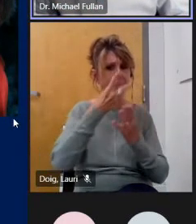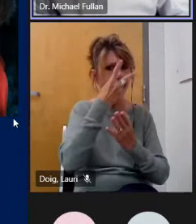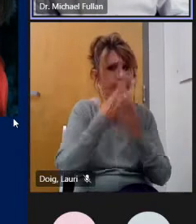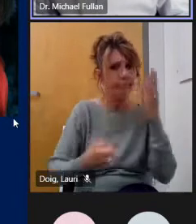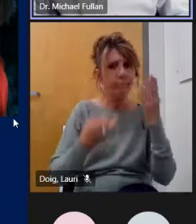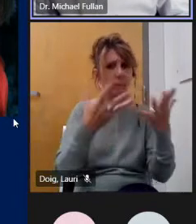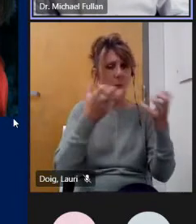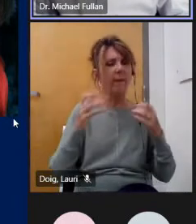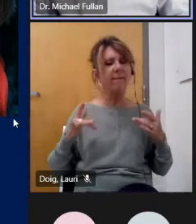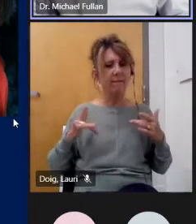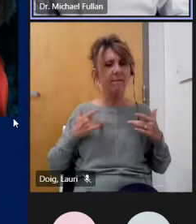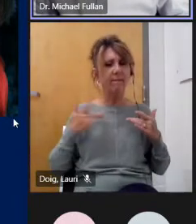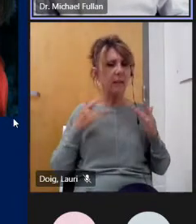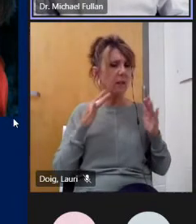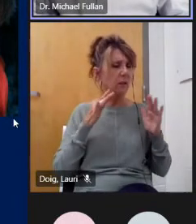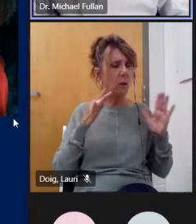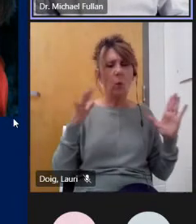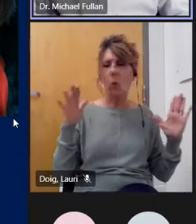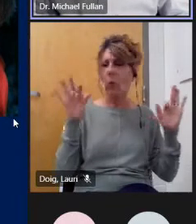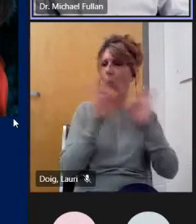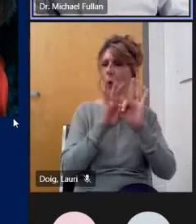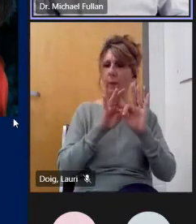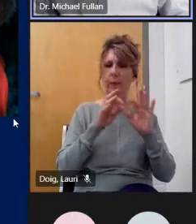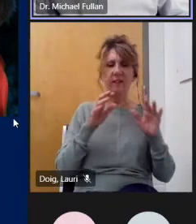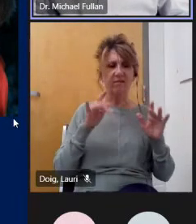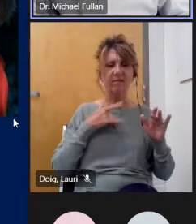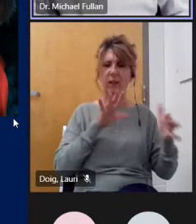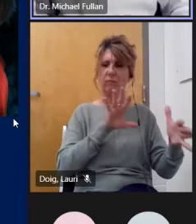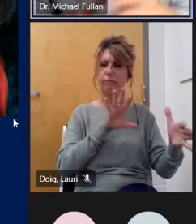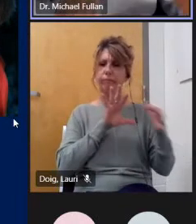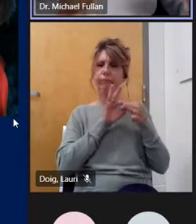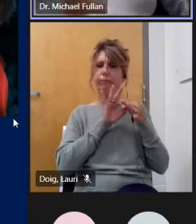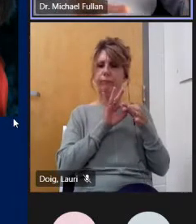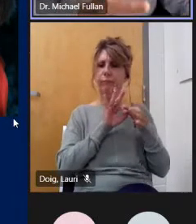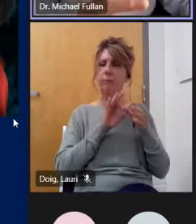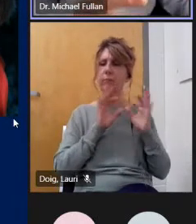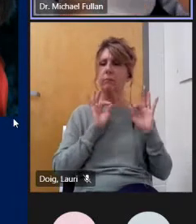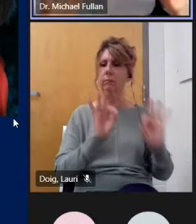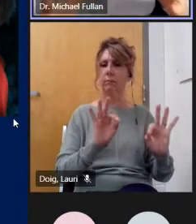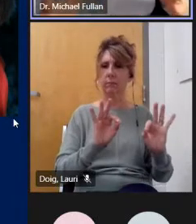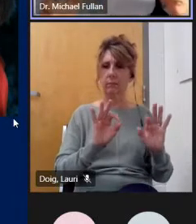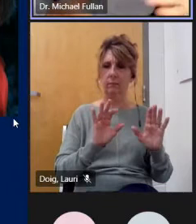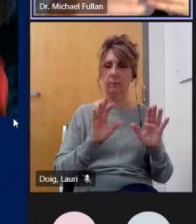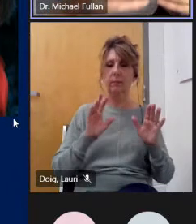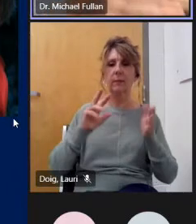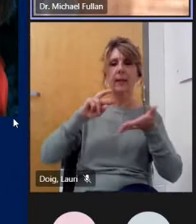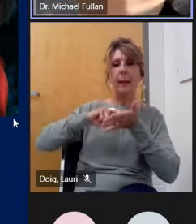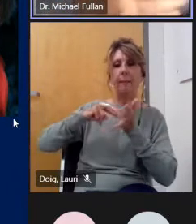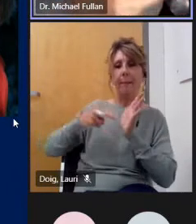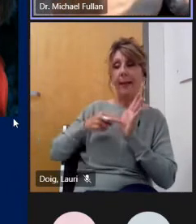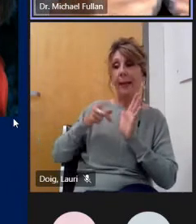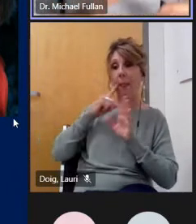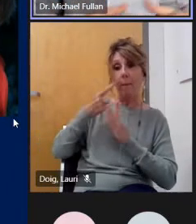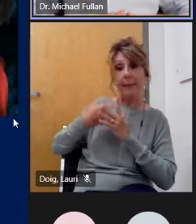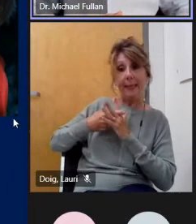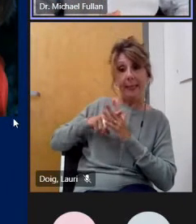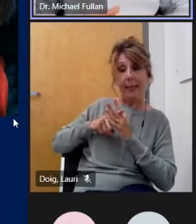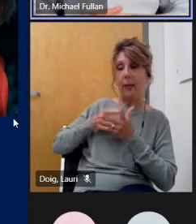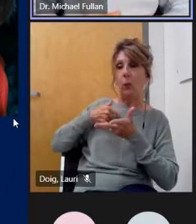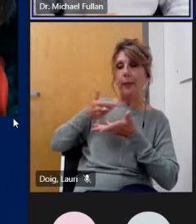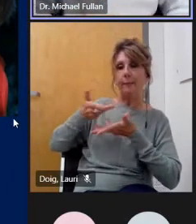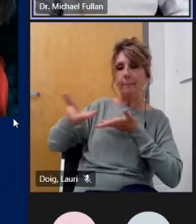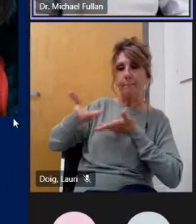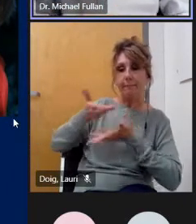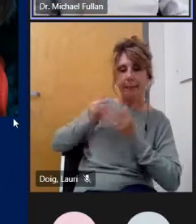know it should be for us so uh we spend a fair amount of time at the front end we call this go slow to go fast make sure that the the